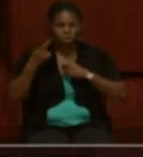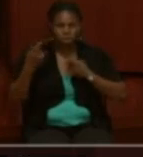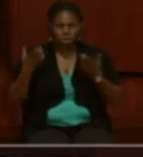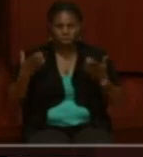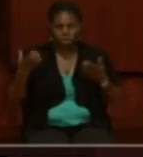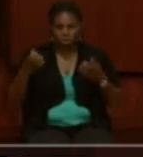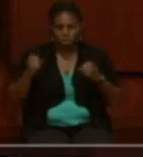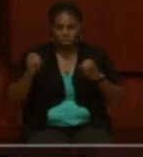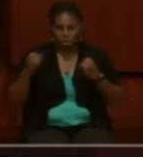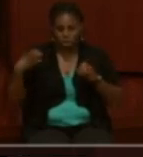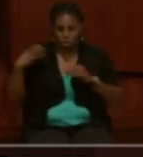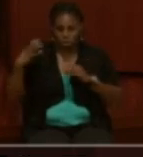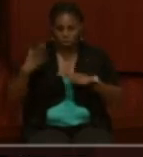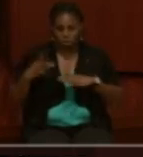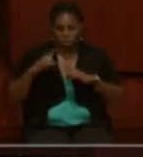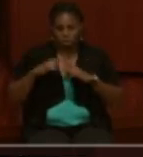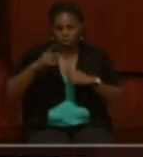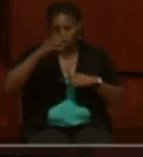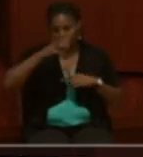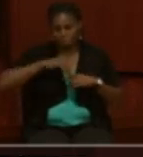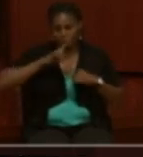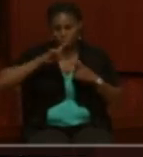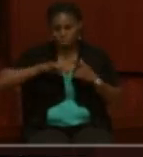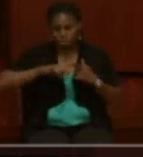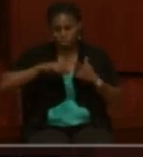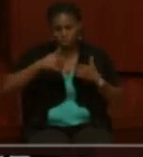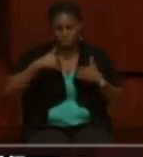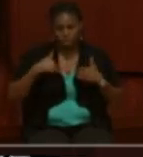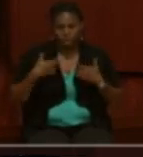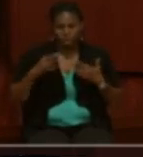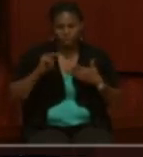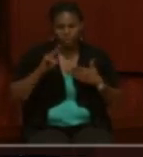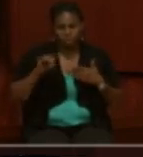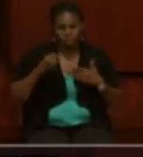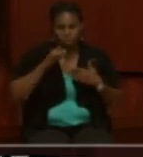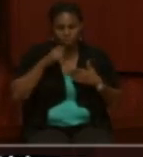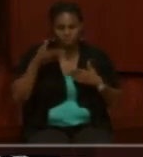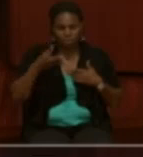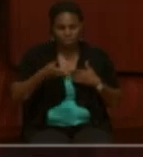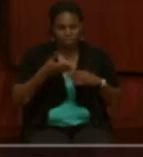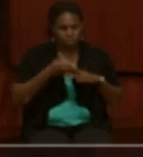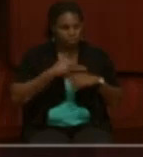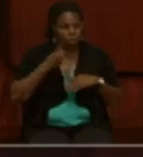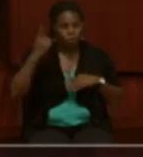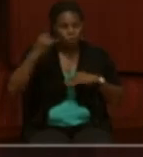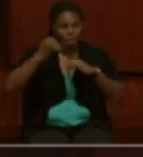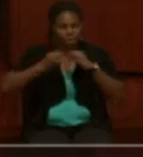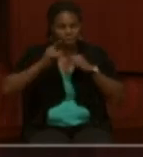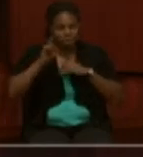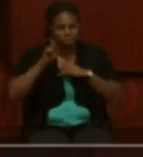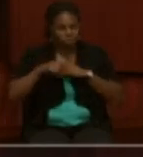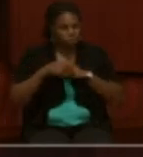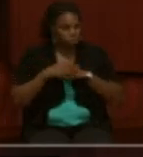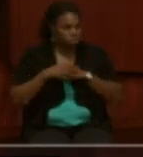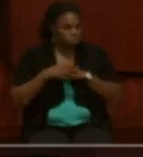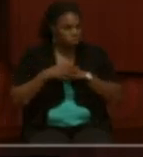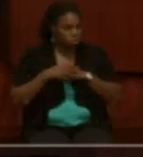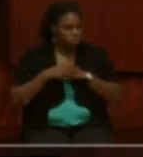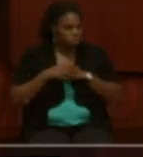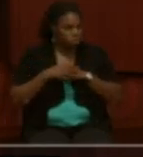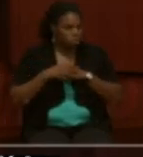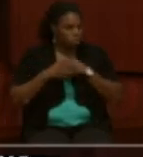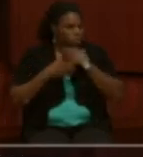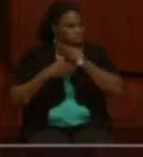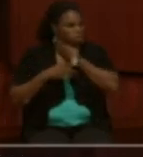enlisted men to then populate these units that had never existed before. And we have one last question. Where are the Confederate